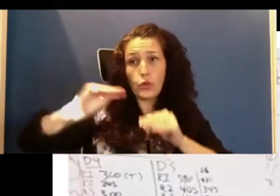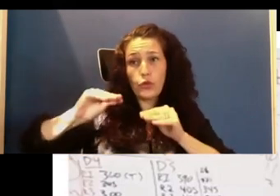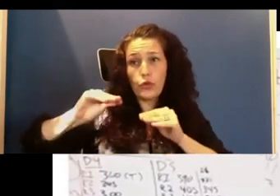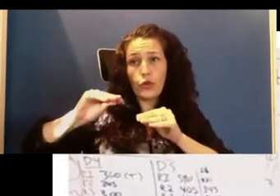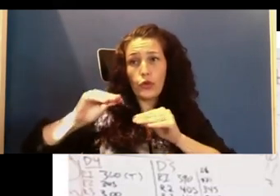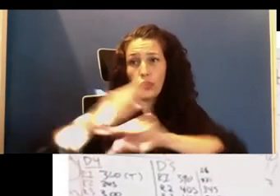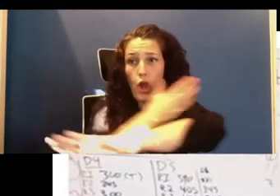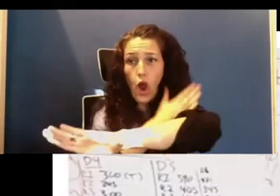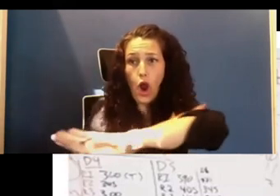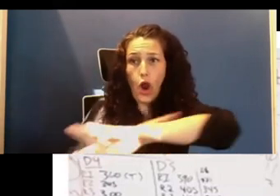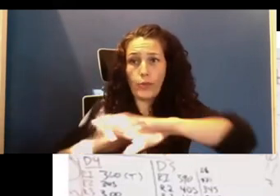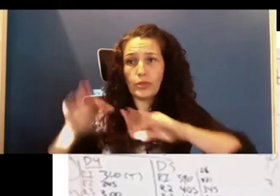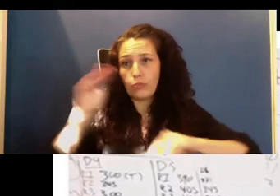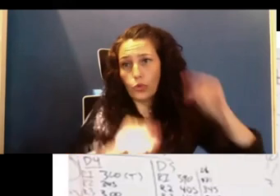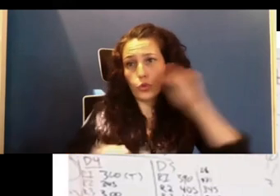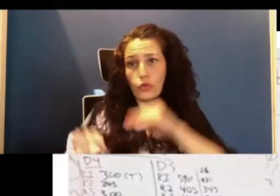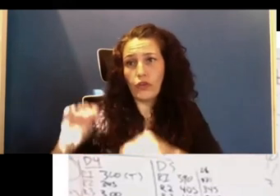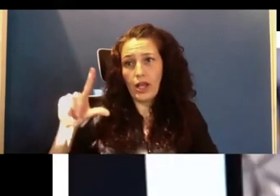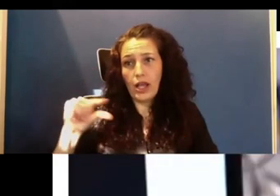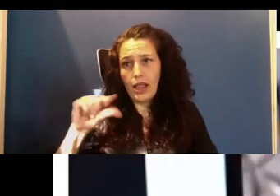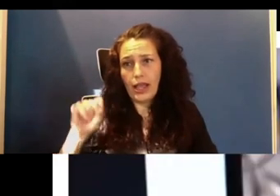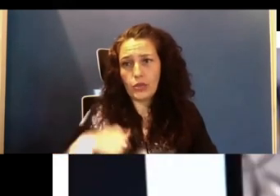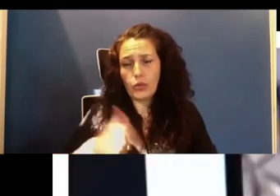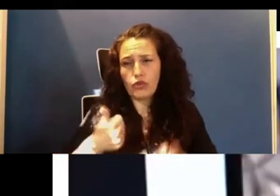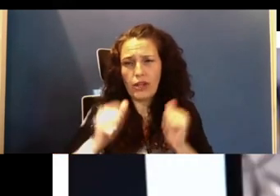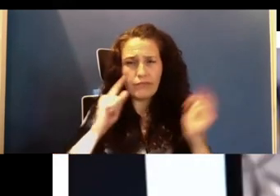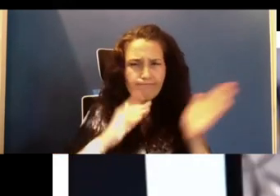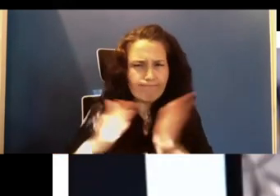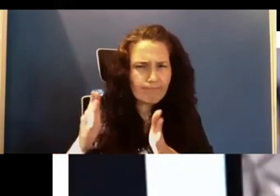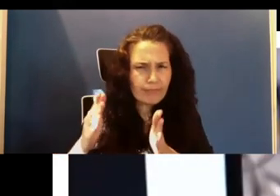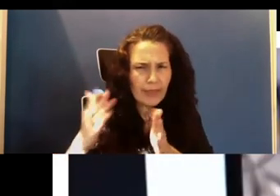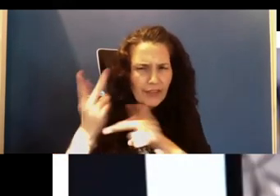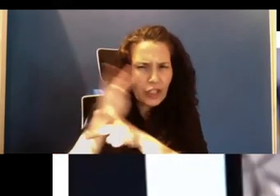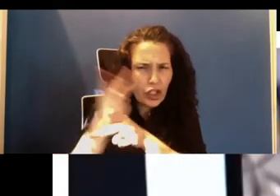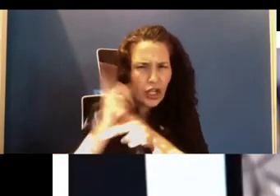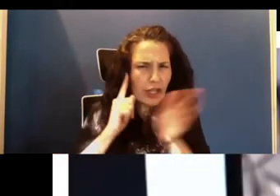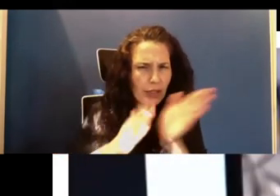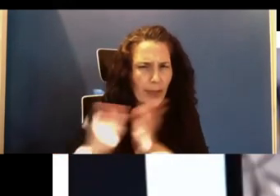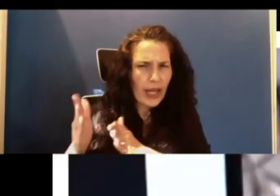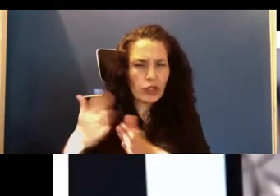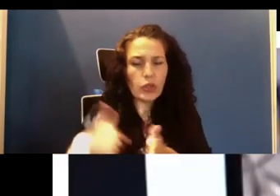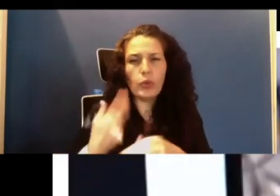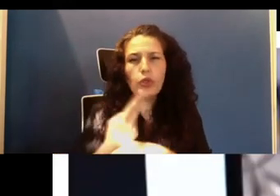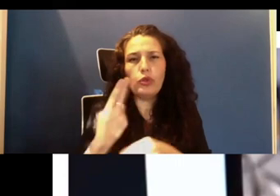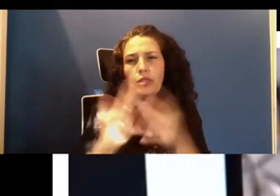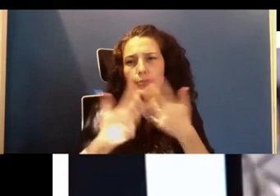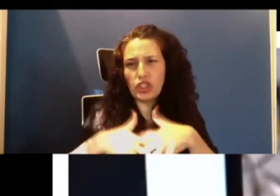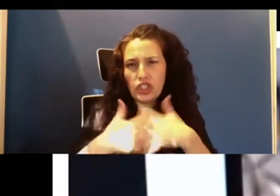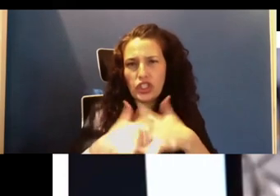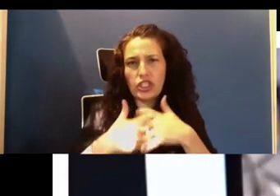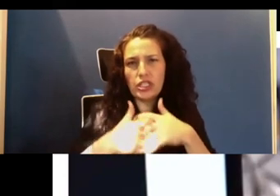of those signals. And we use computers and actually machine learning to better tune our understanding